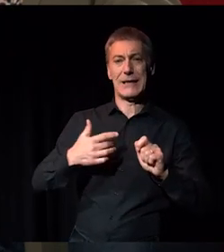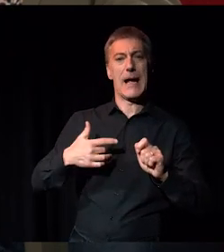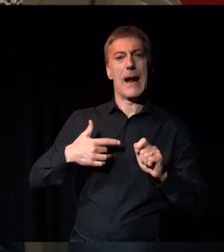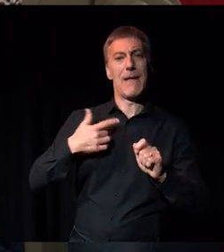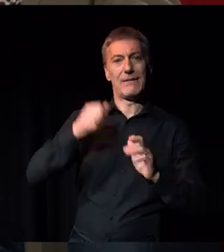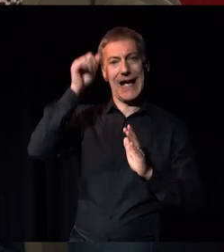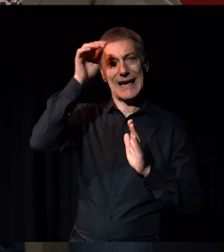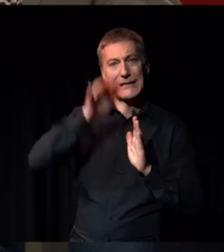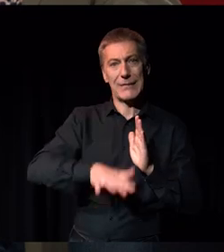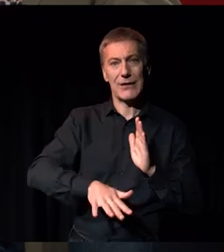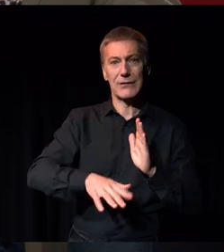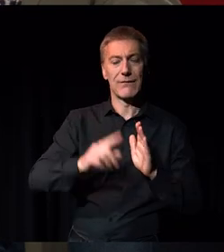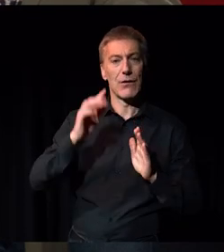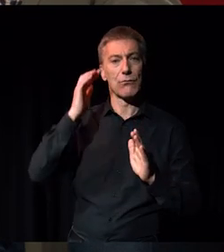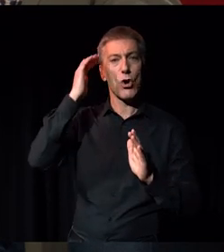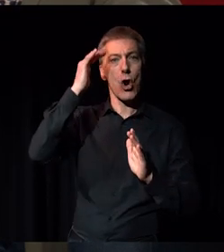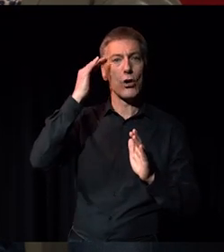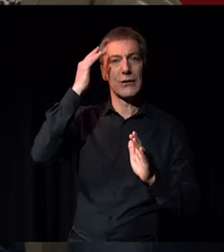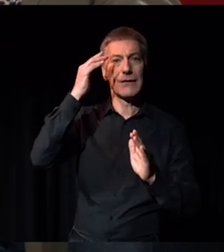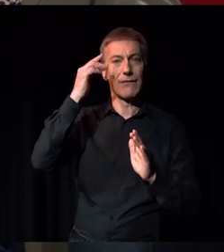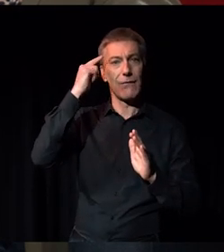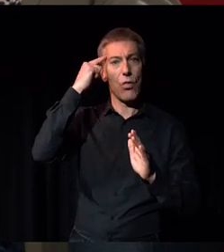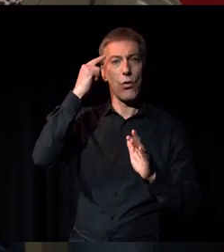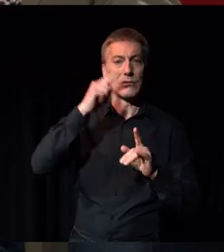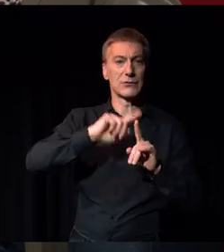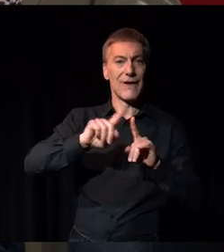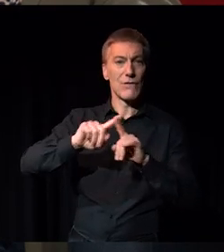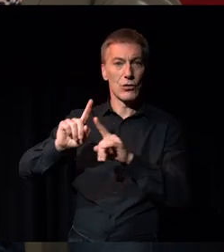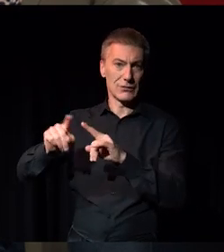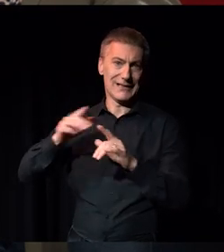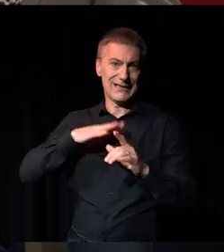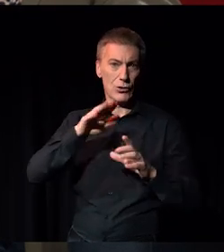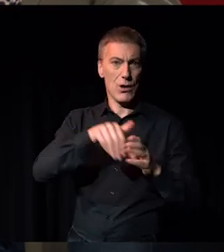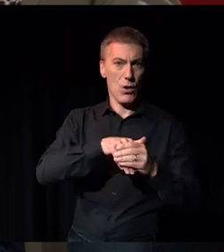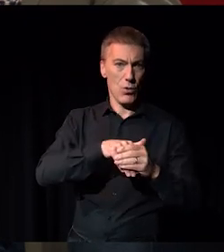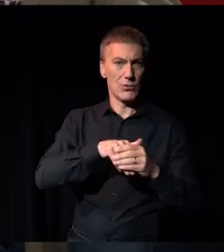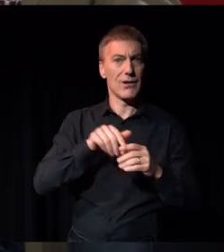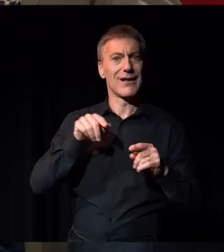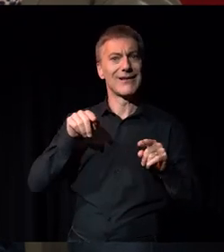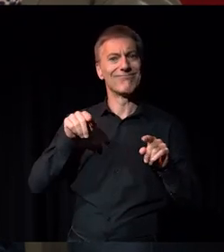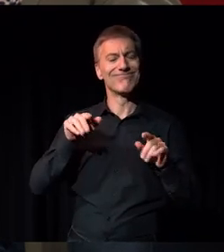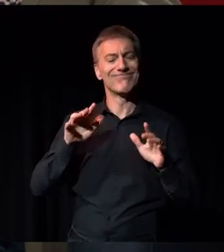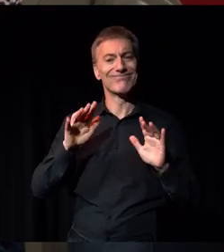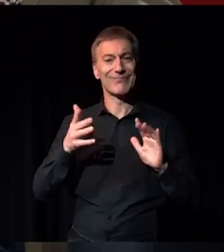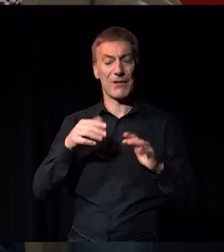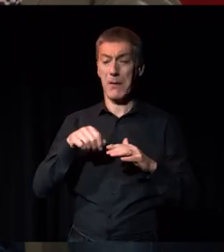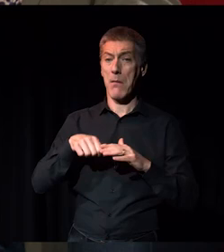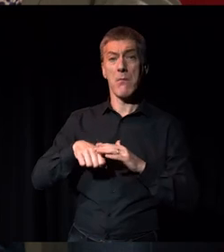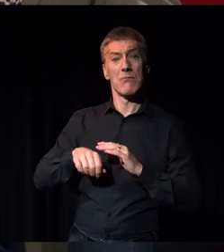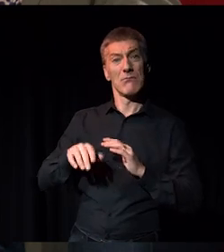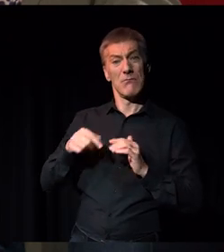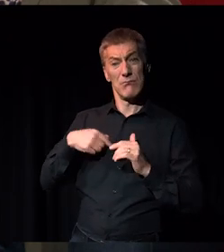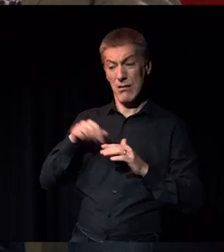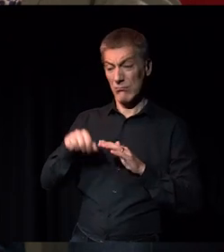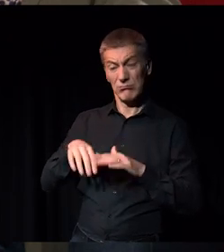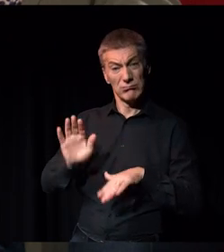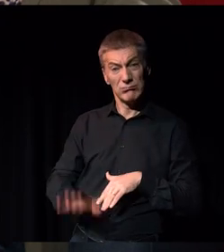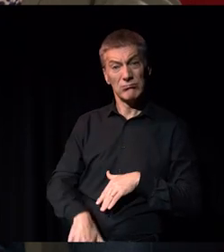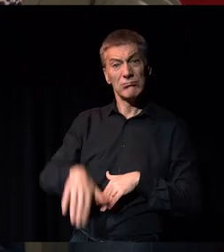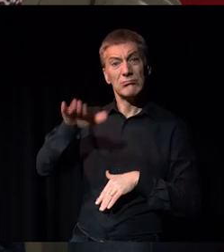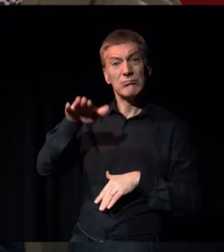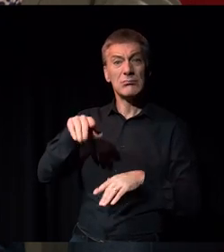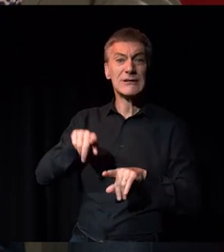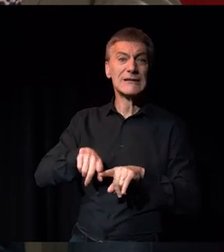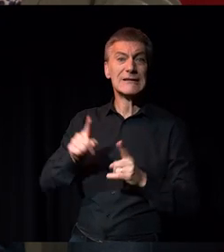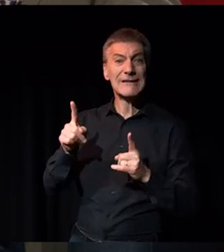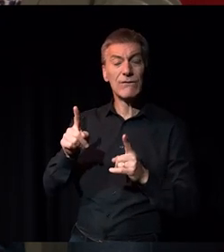cognitive diversity or diversity of thought, which which I think tends to come from being born into a different set of circumstances and living